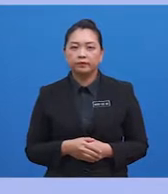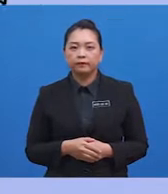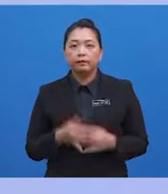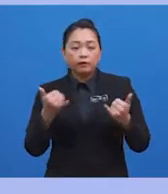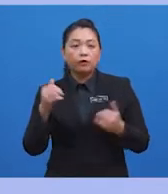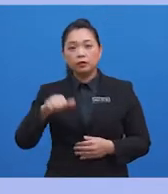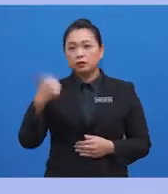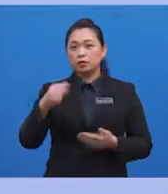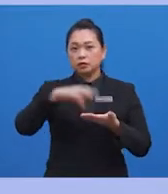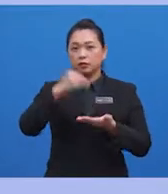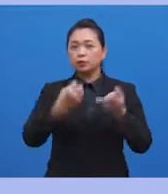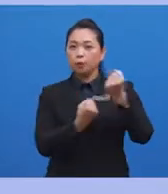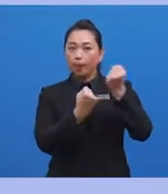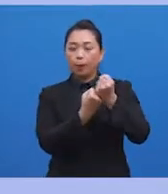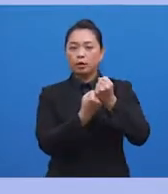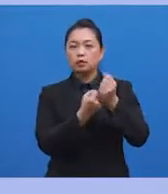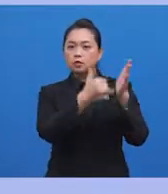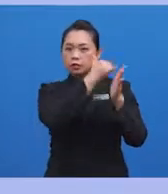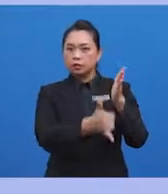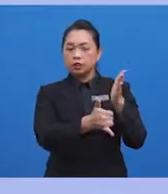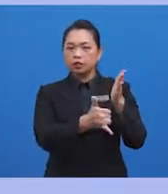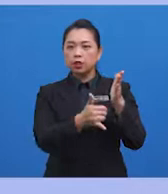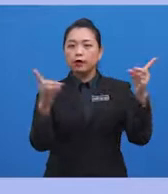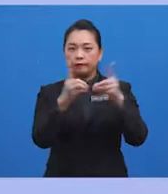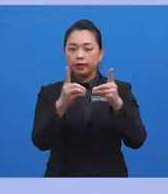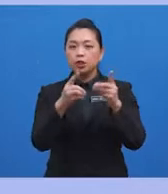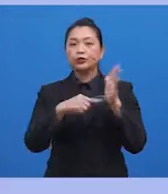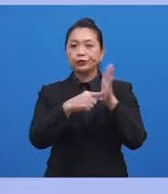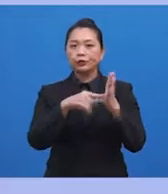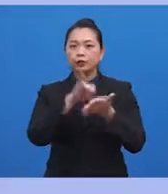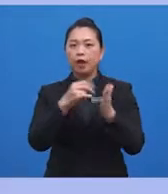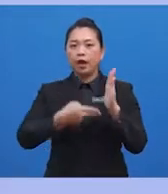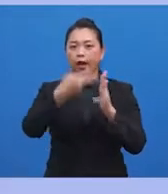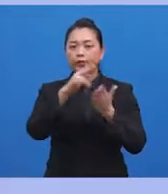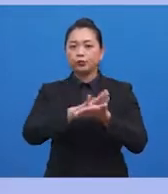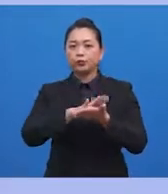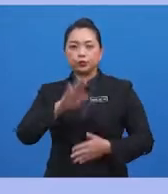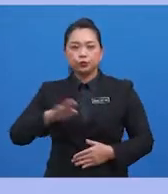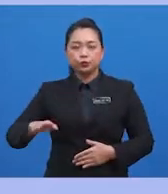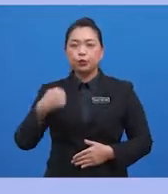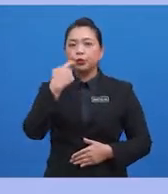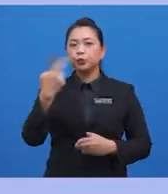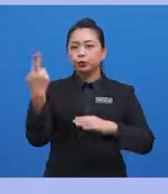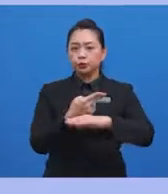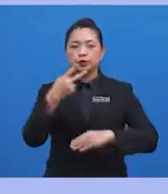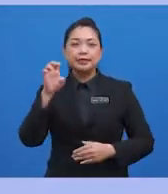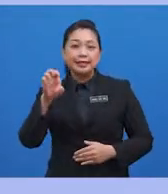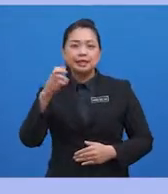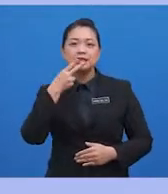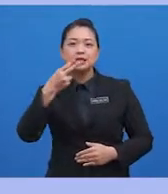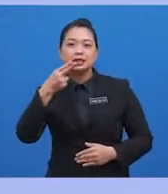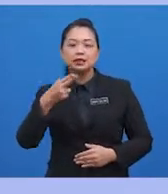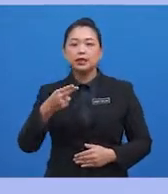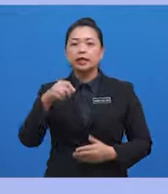Now, another study supports these findings, showing that high school students who used